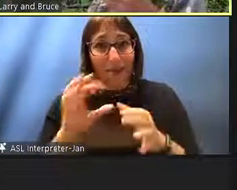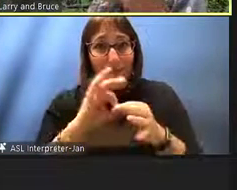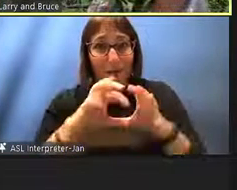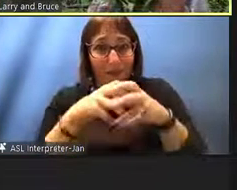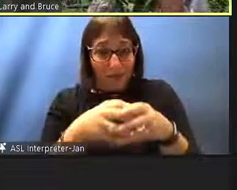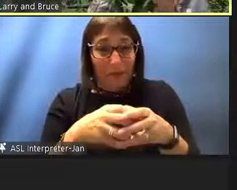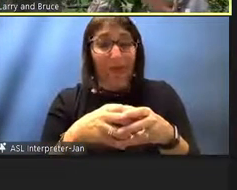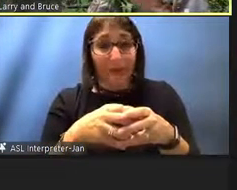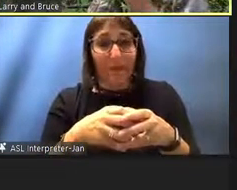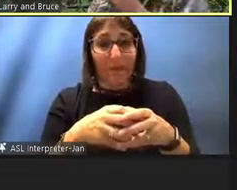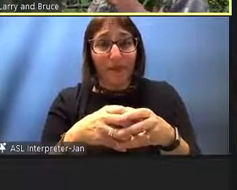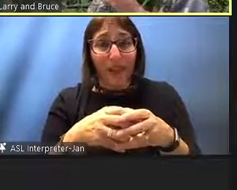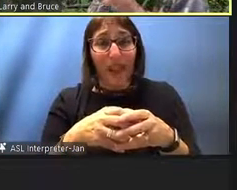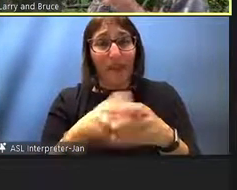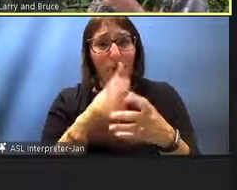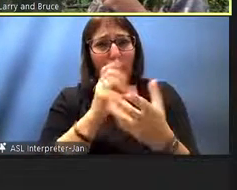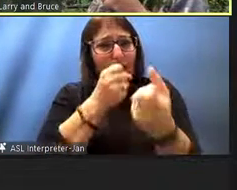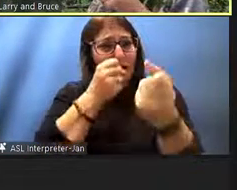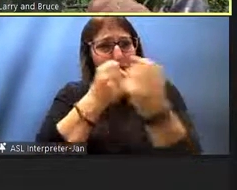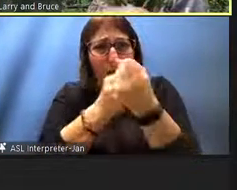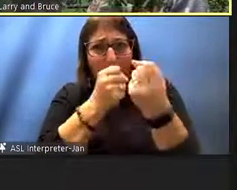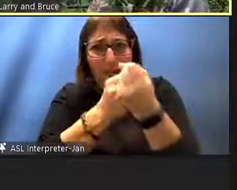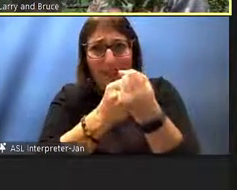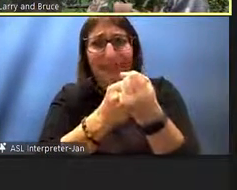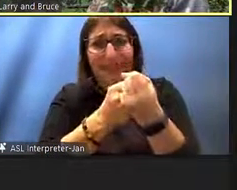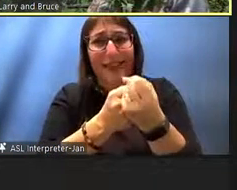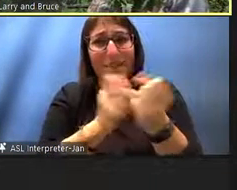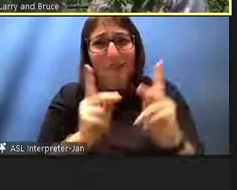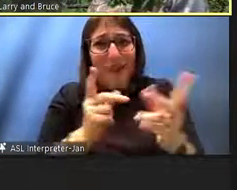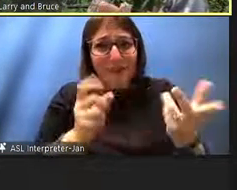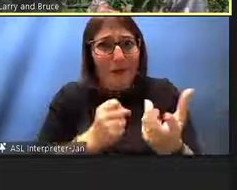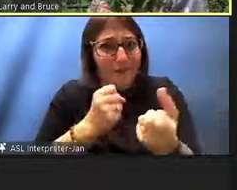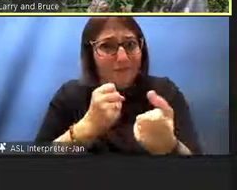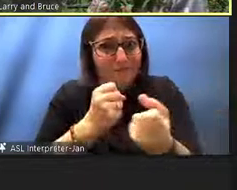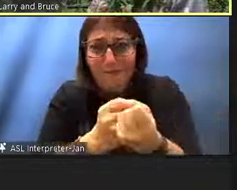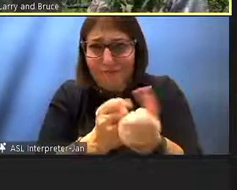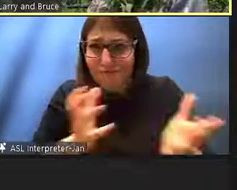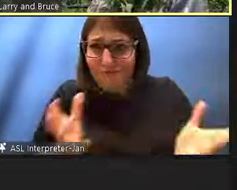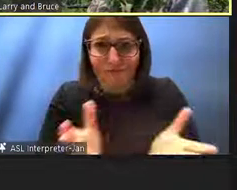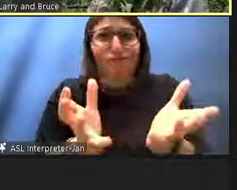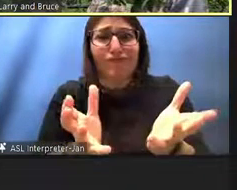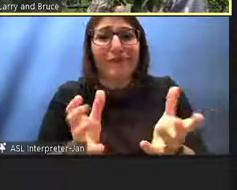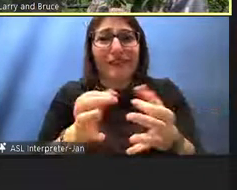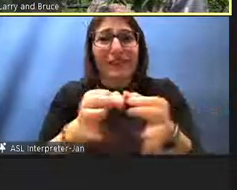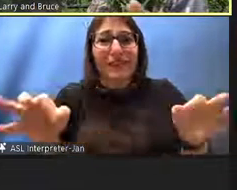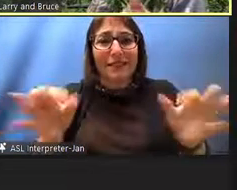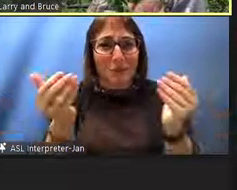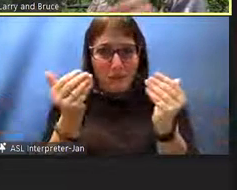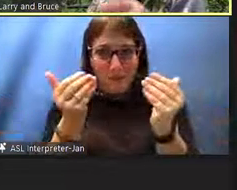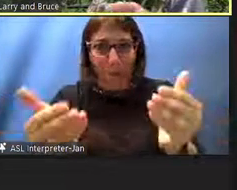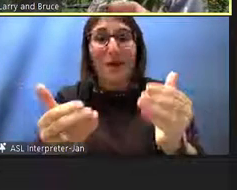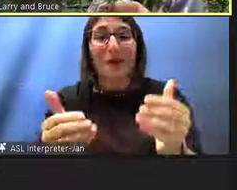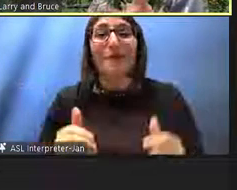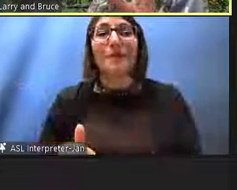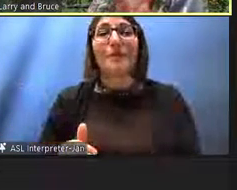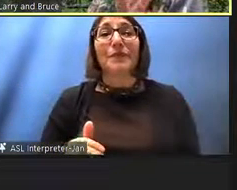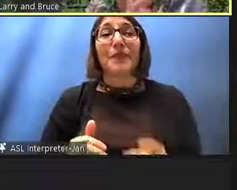the champions of moving this effort forward. And the gentleman that I just